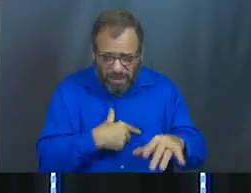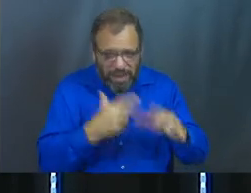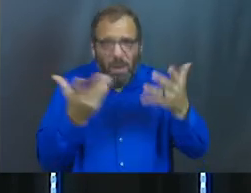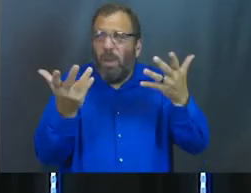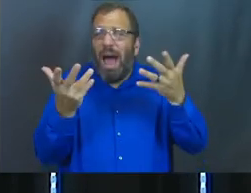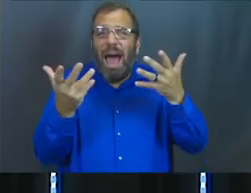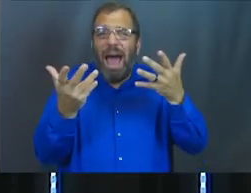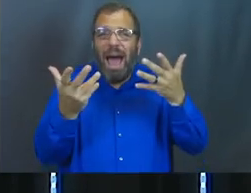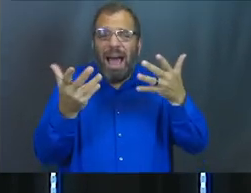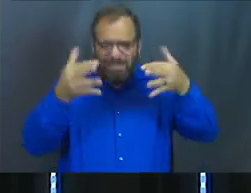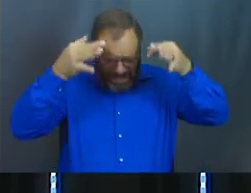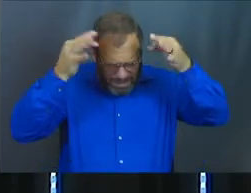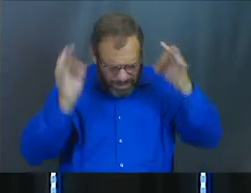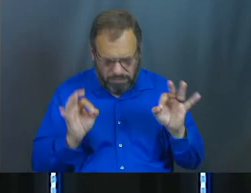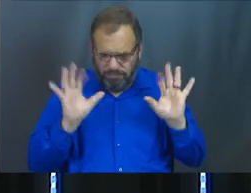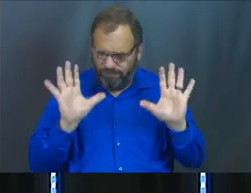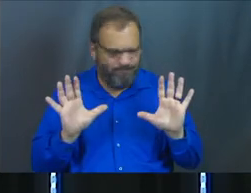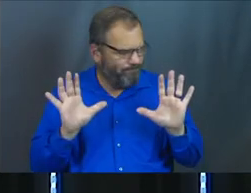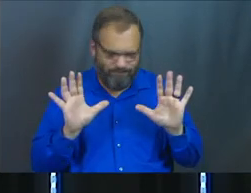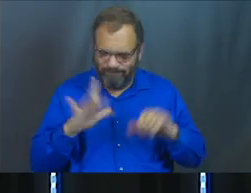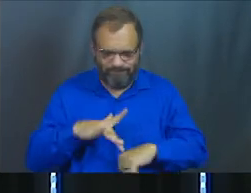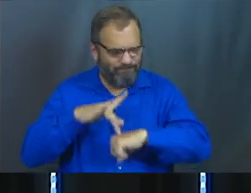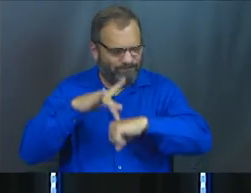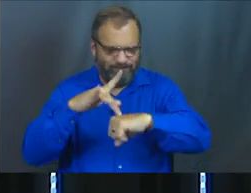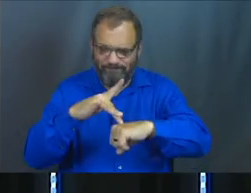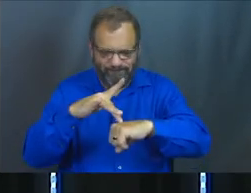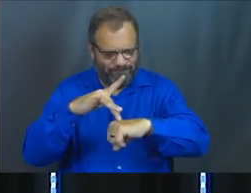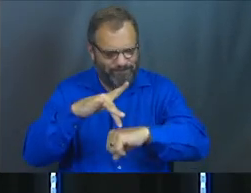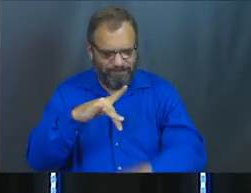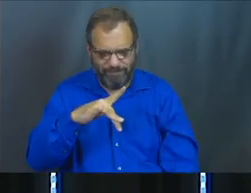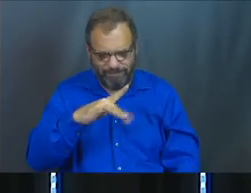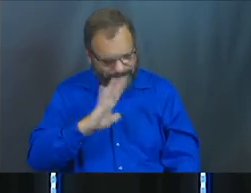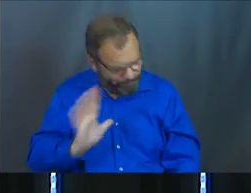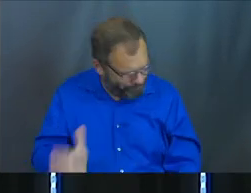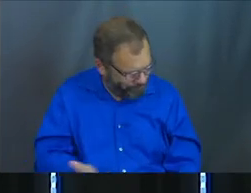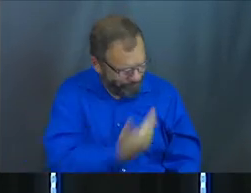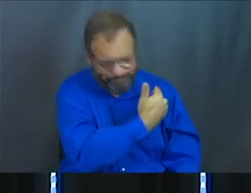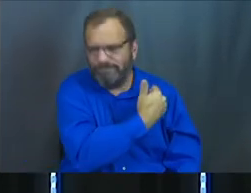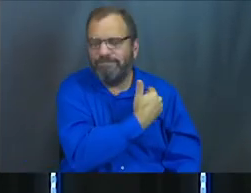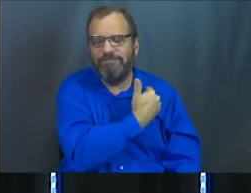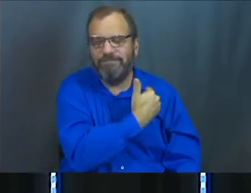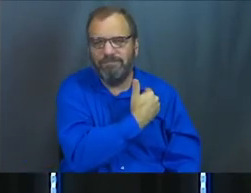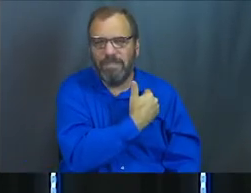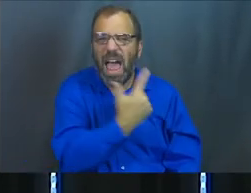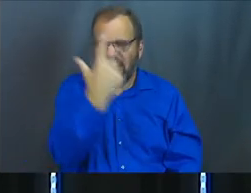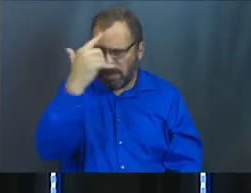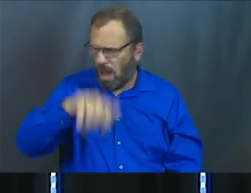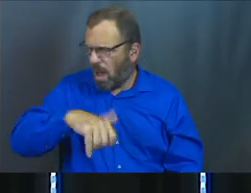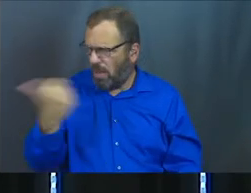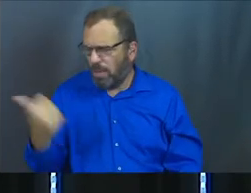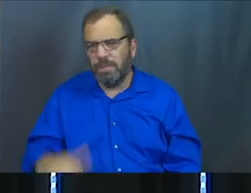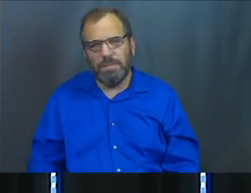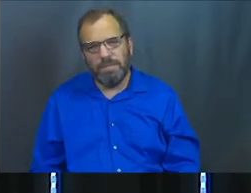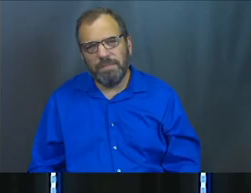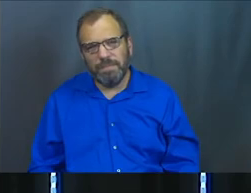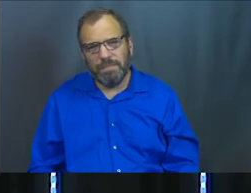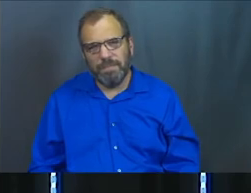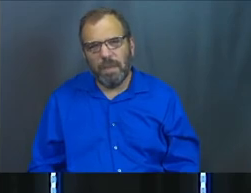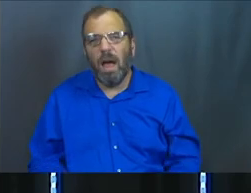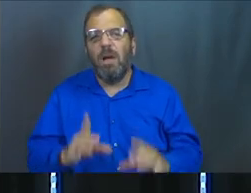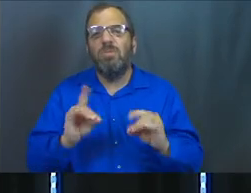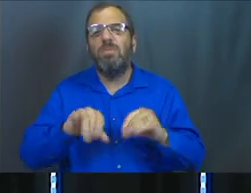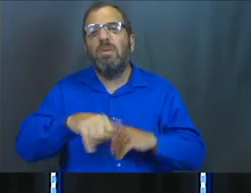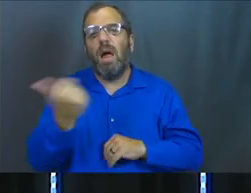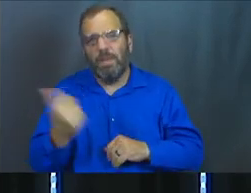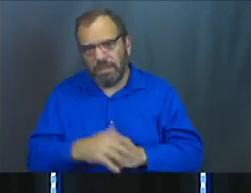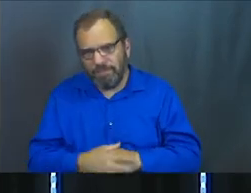simply make a conscious choice that I'm not going to allow myself to go there tonight. I'm going to think about something else. I'm going to do